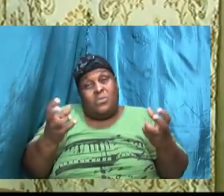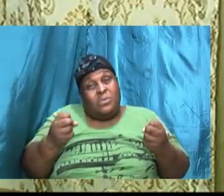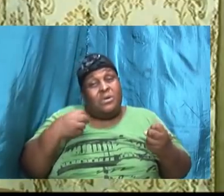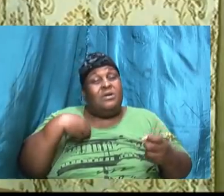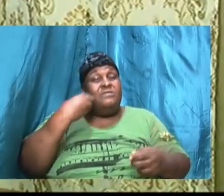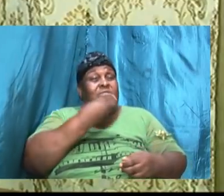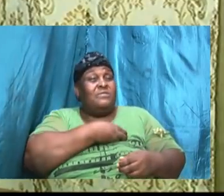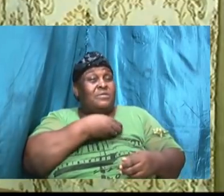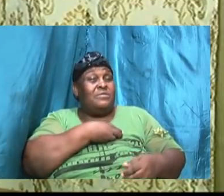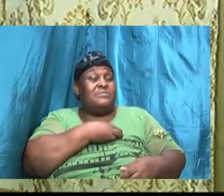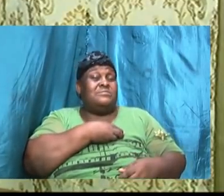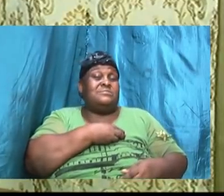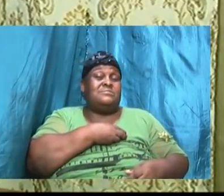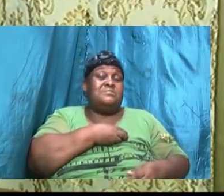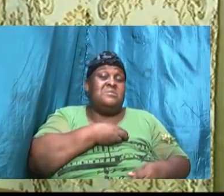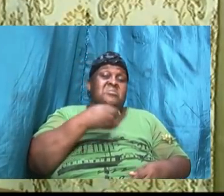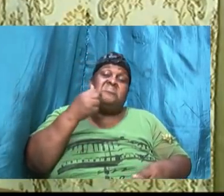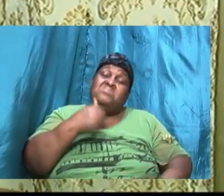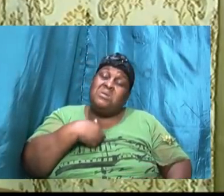I would rather